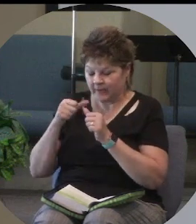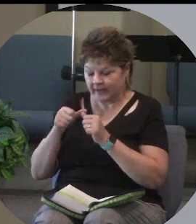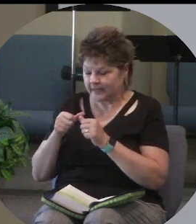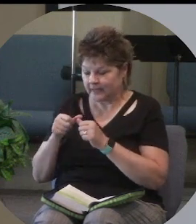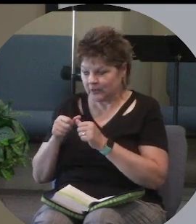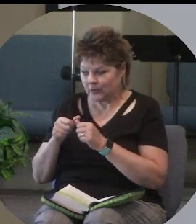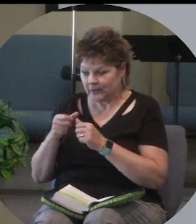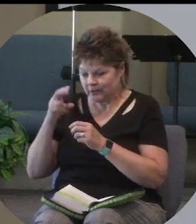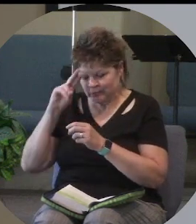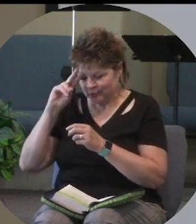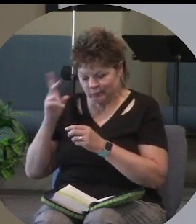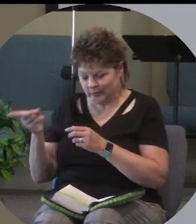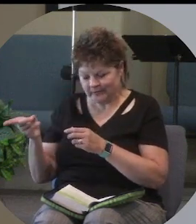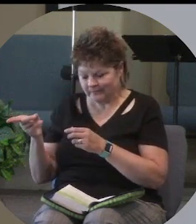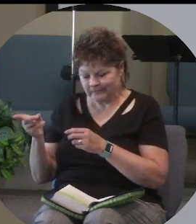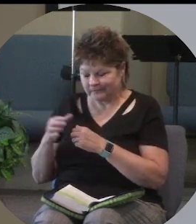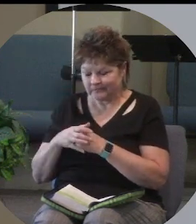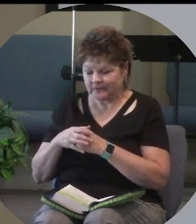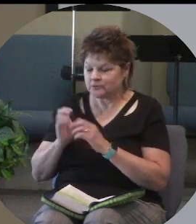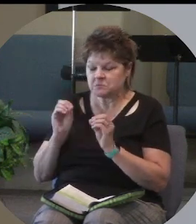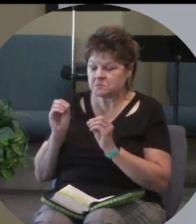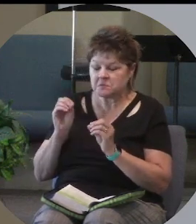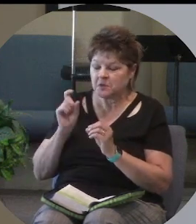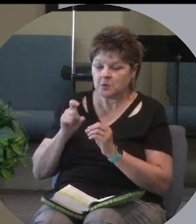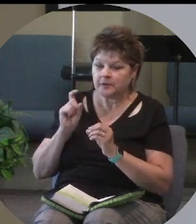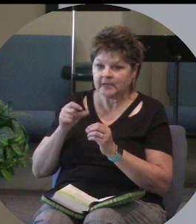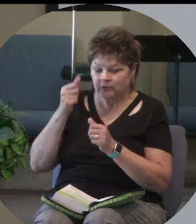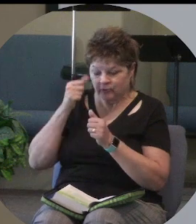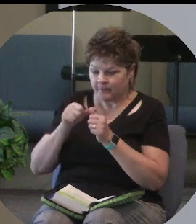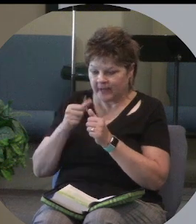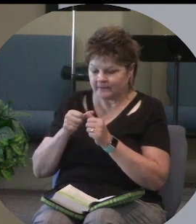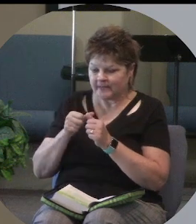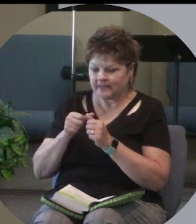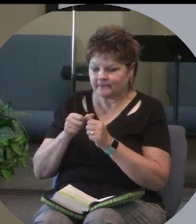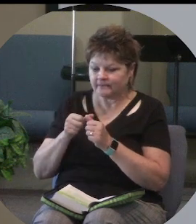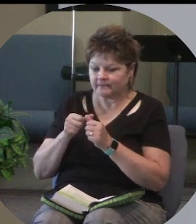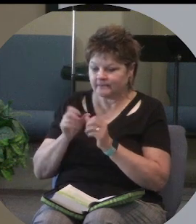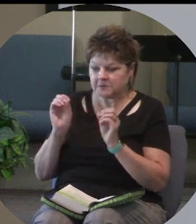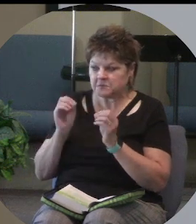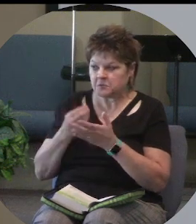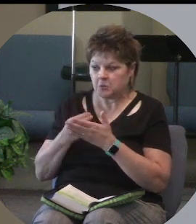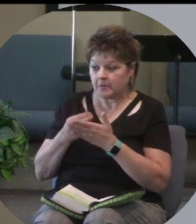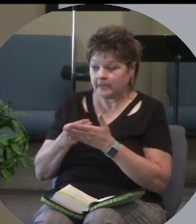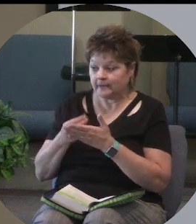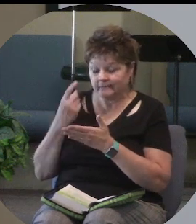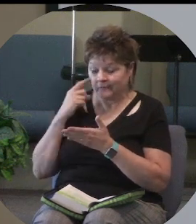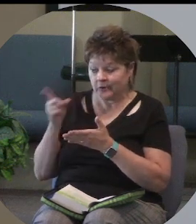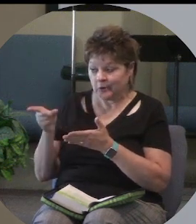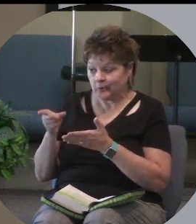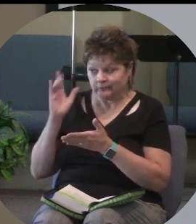you were there's no need for me to remind you there's no money left for you you